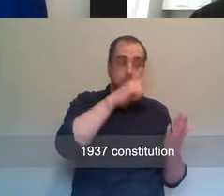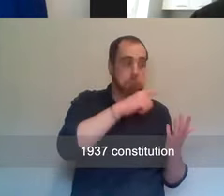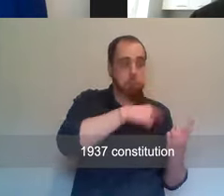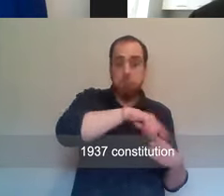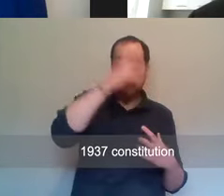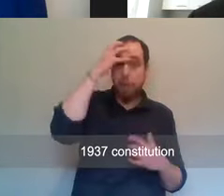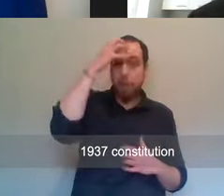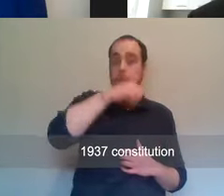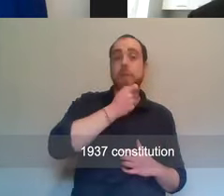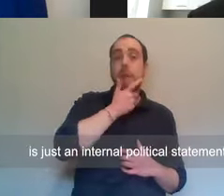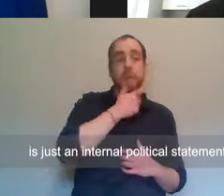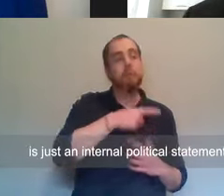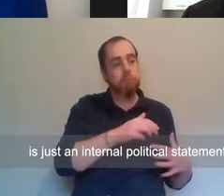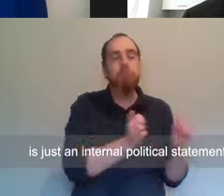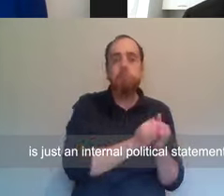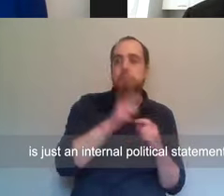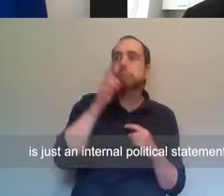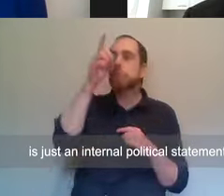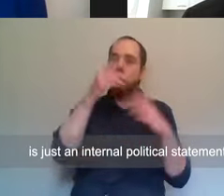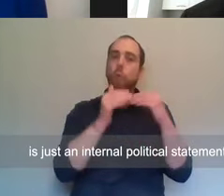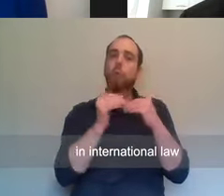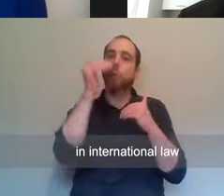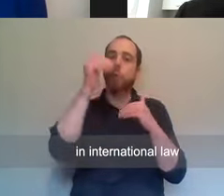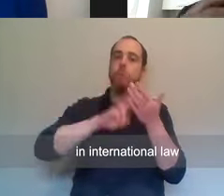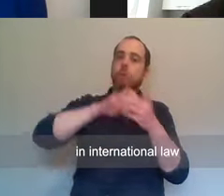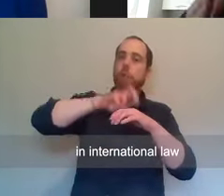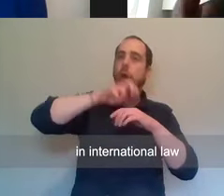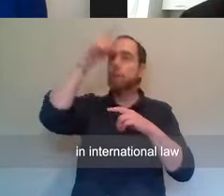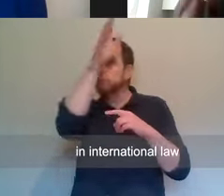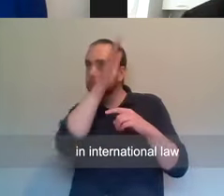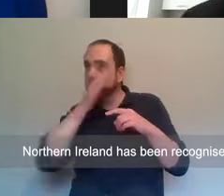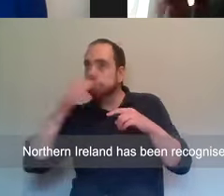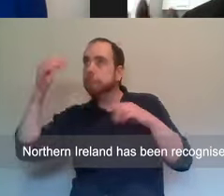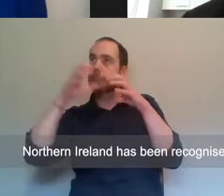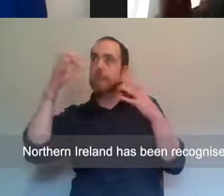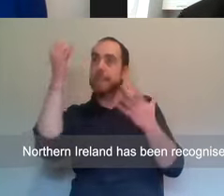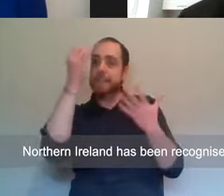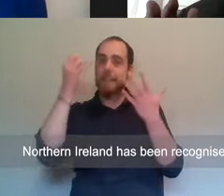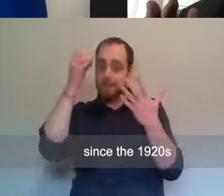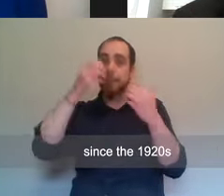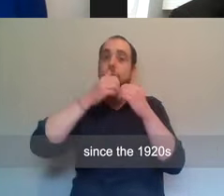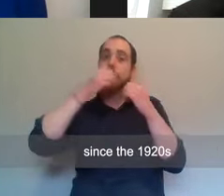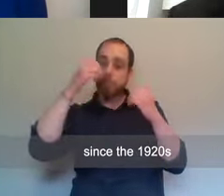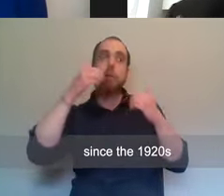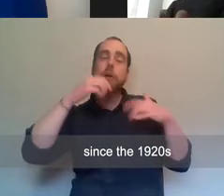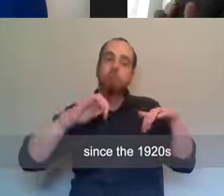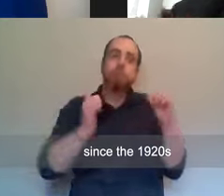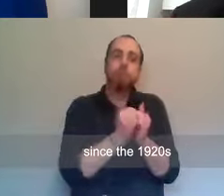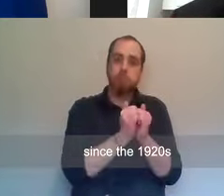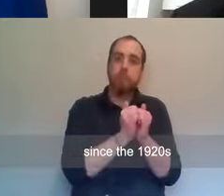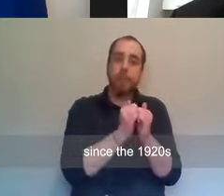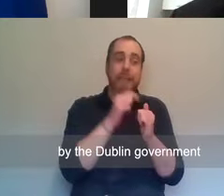happens later on the 1937 constitution is just an internal political statement. In international law, Northern Ireland has been recognised since the